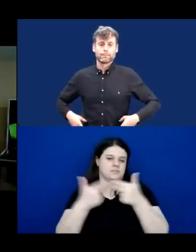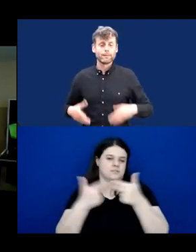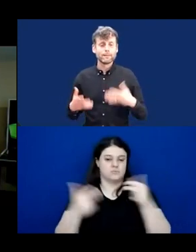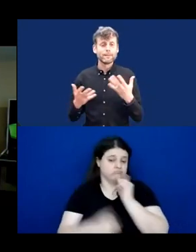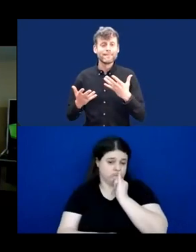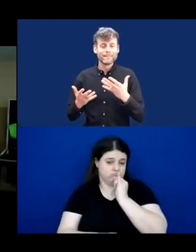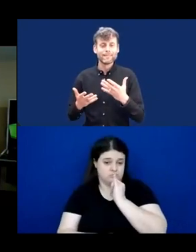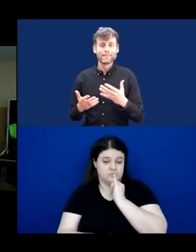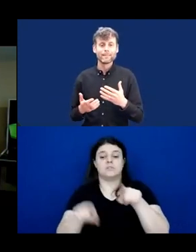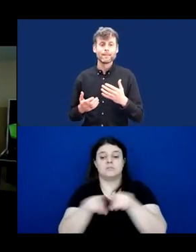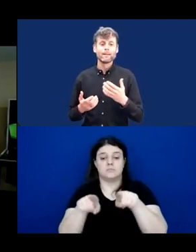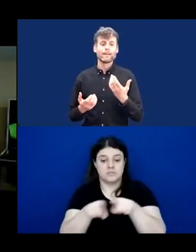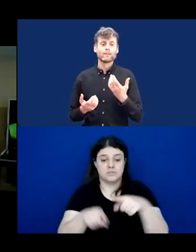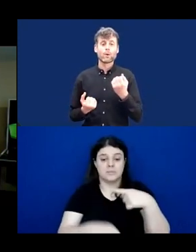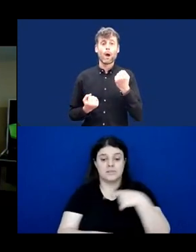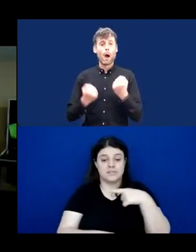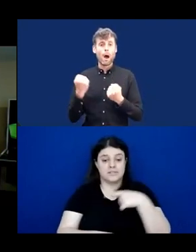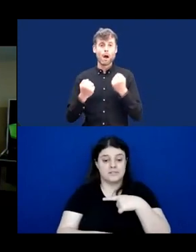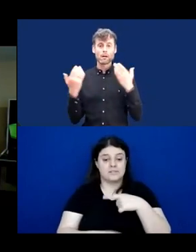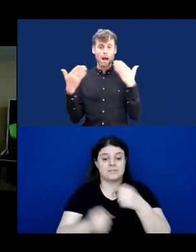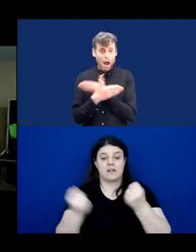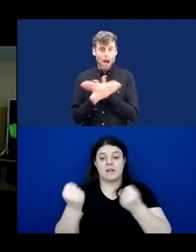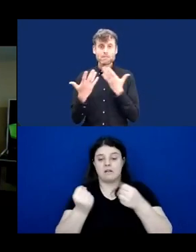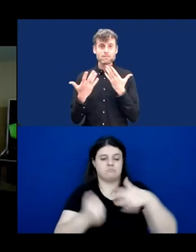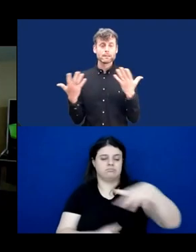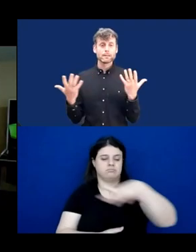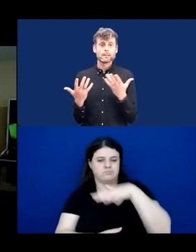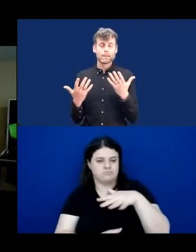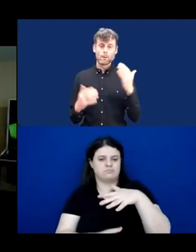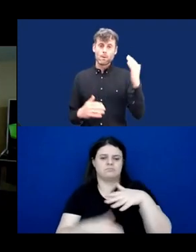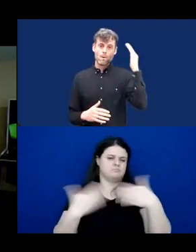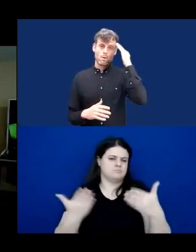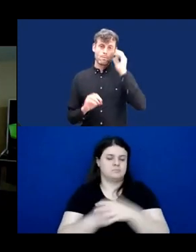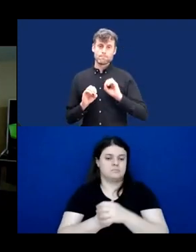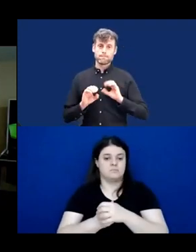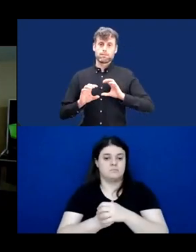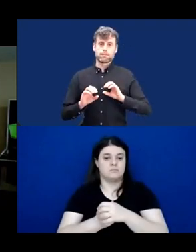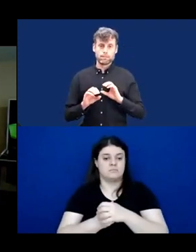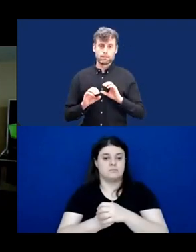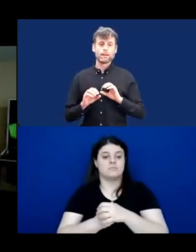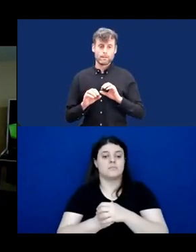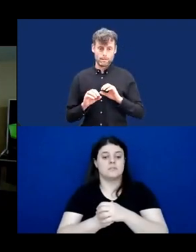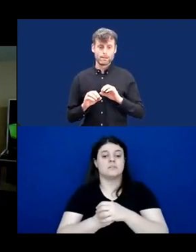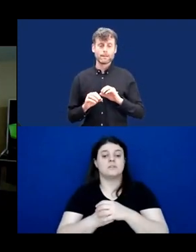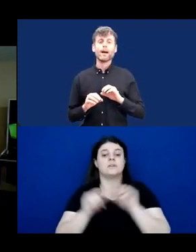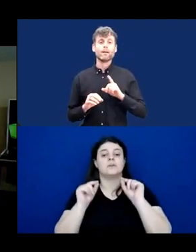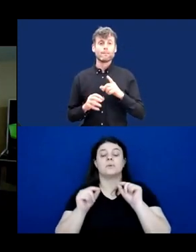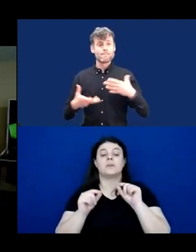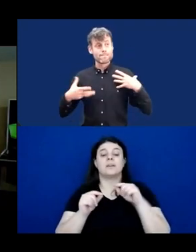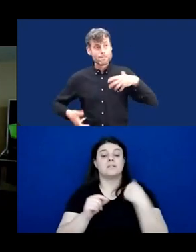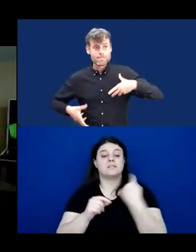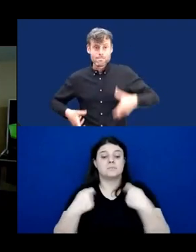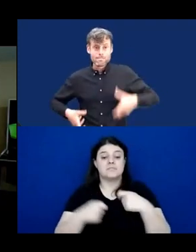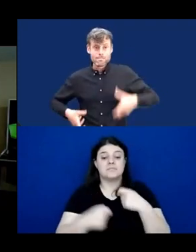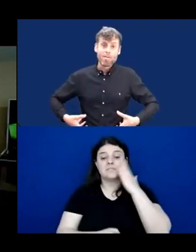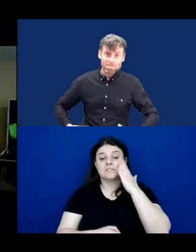know, and there are cars moving in our environment, it would be something that would need to be light, not a piece of heavy equipment